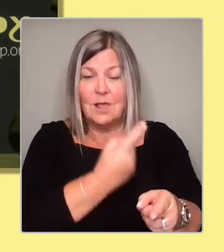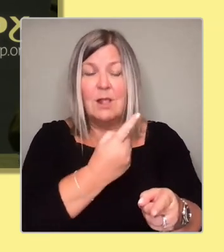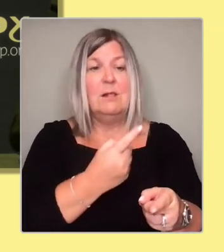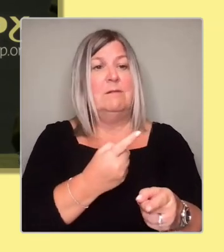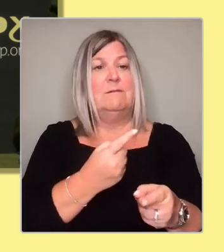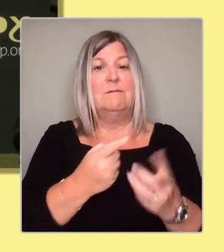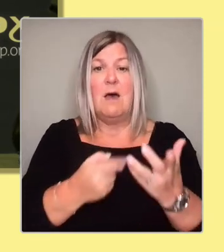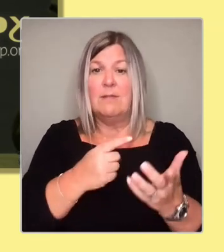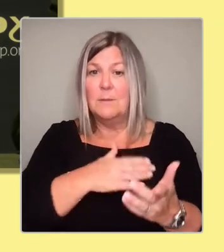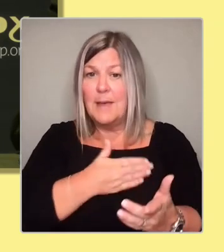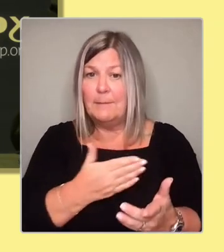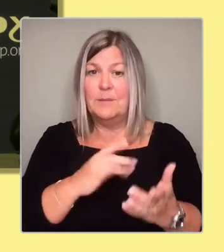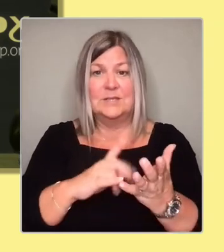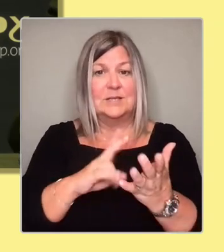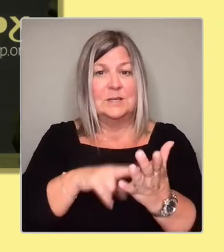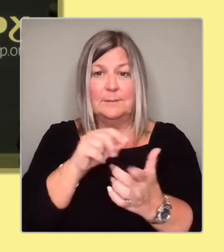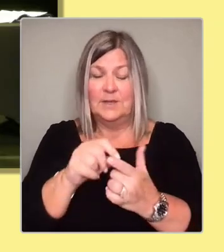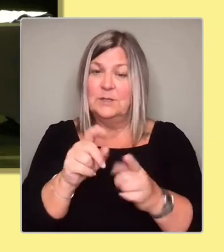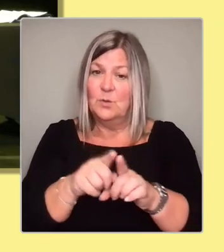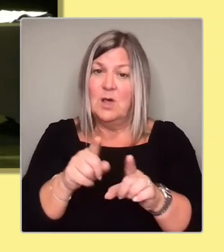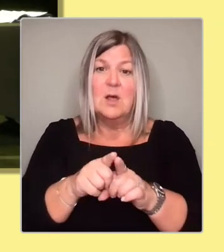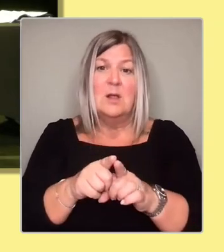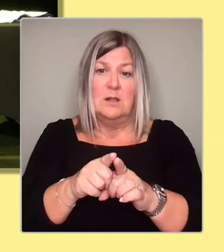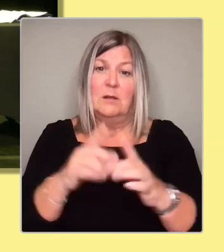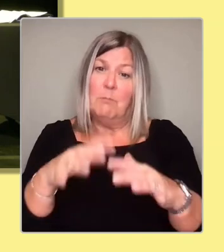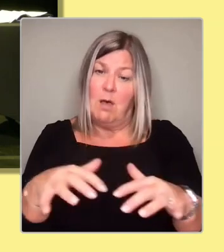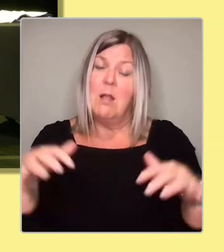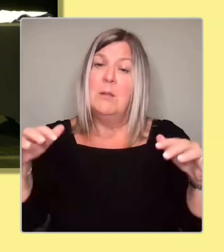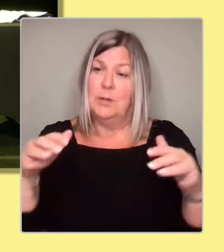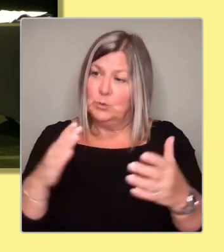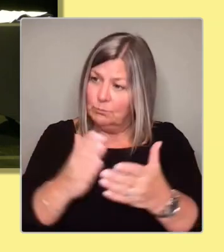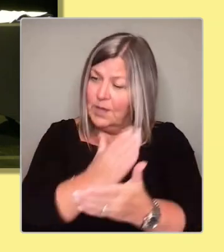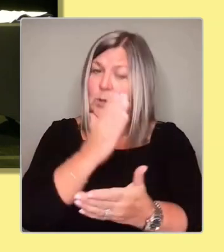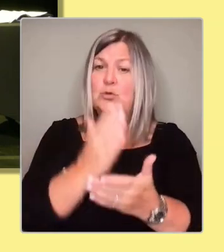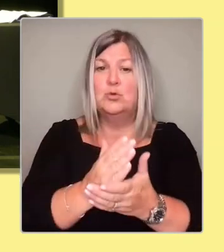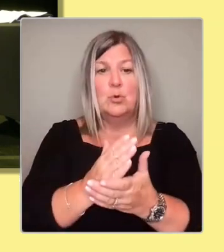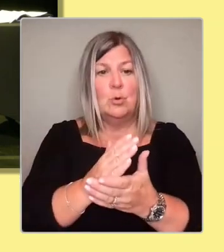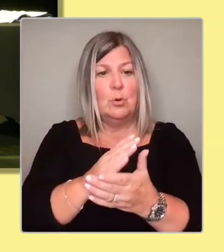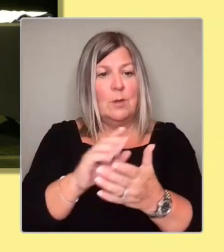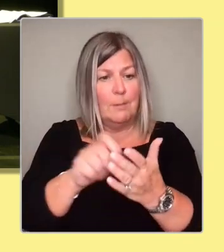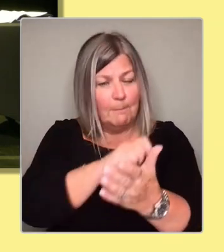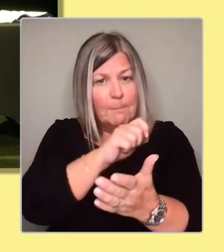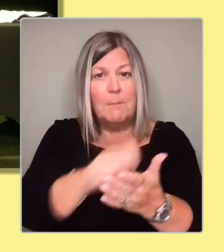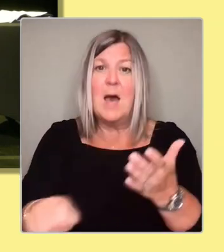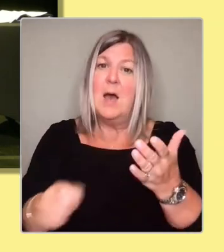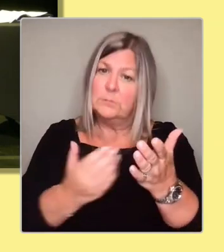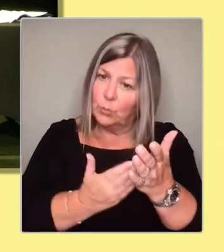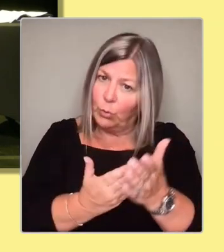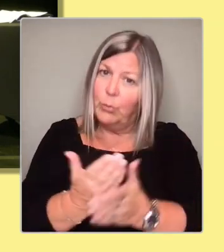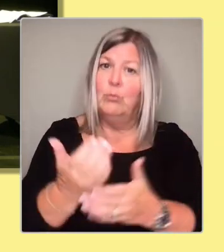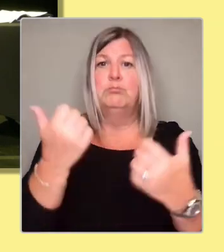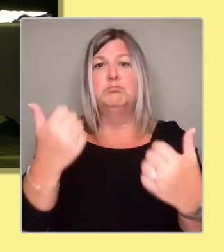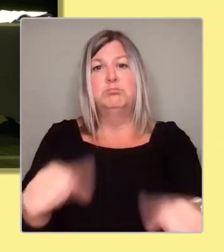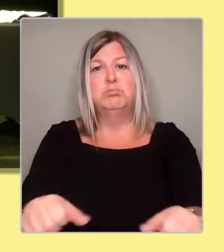is an effective ban. Thanks very much. Thank you.